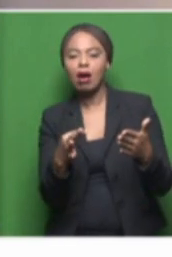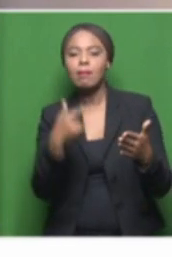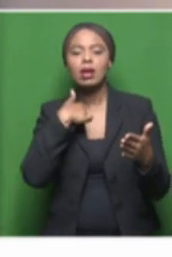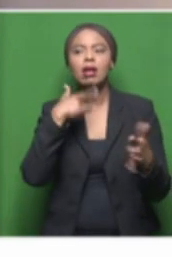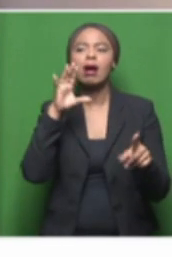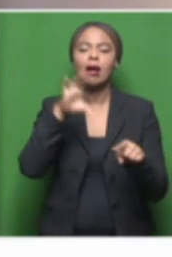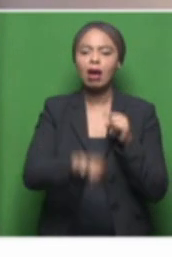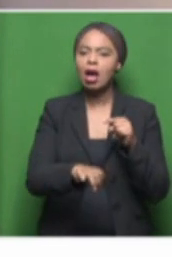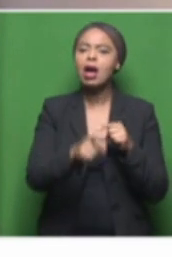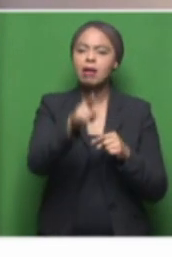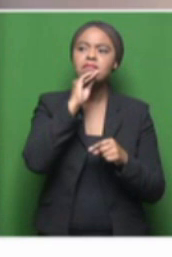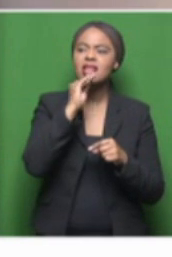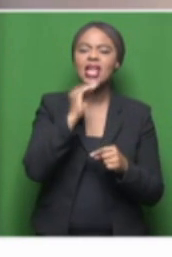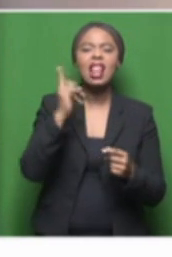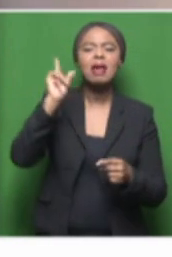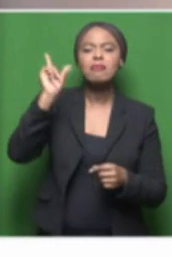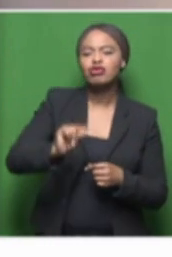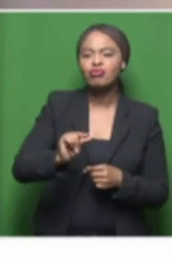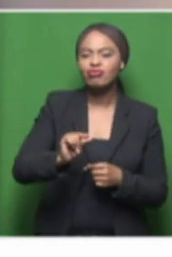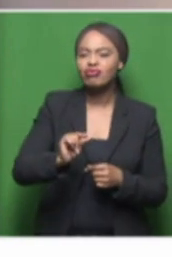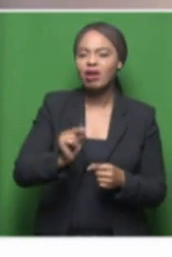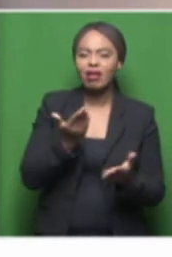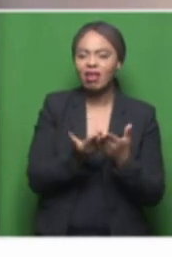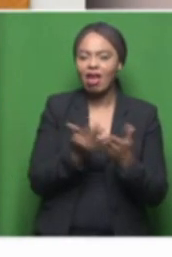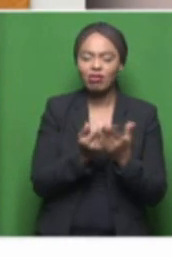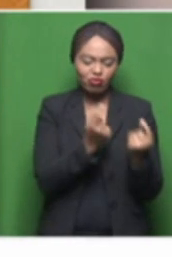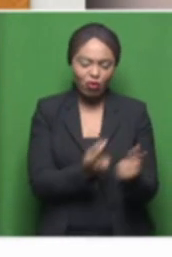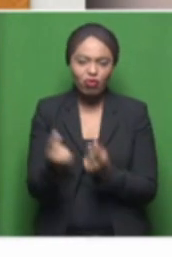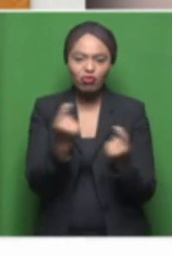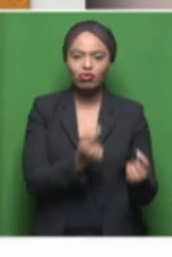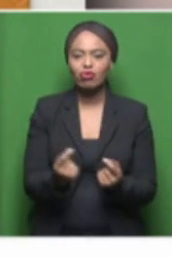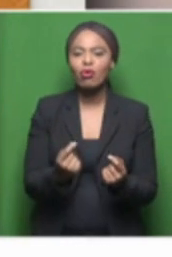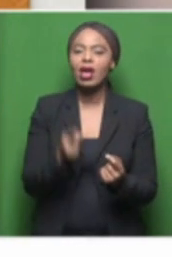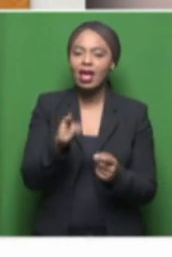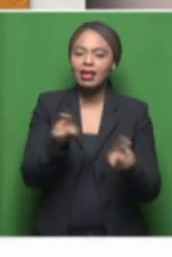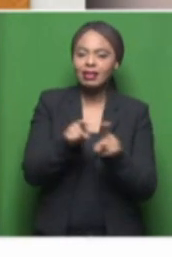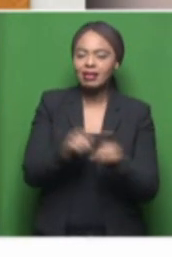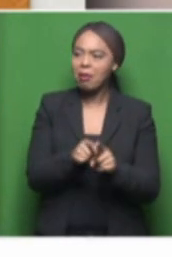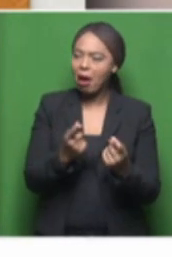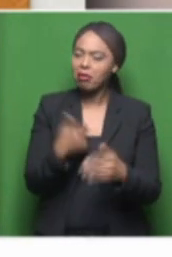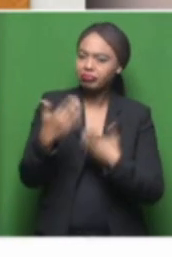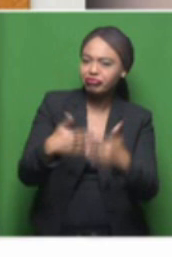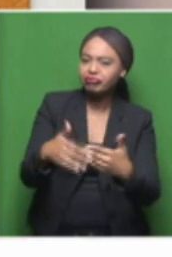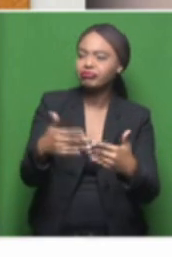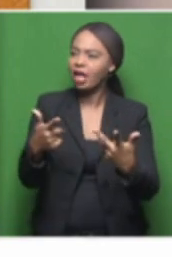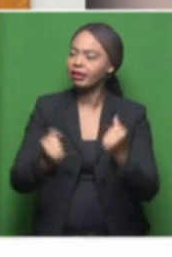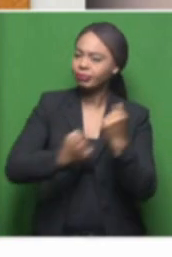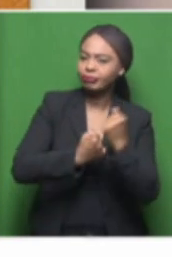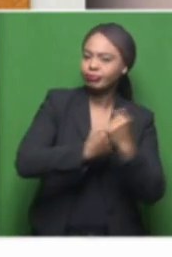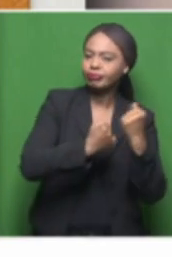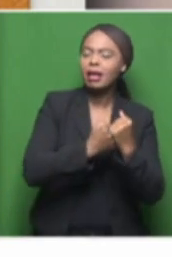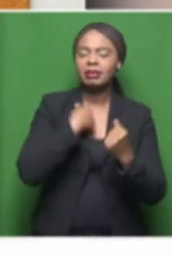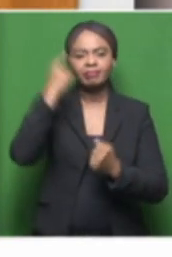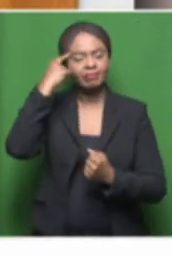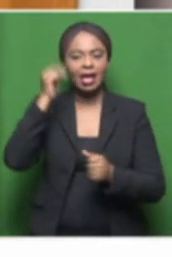actually cost effective and fun. And, uh, the reception I got was, uh, positive. So I just decided to run with it.